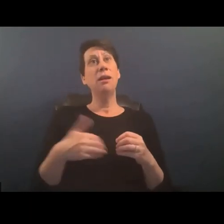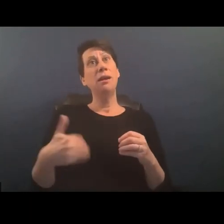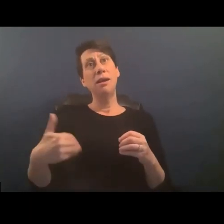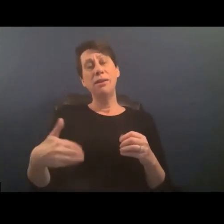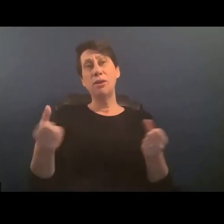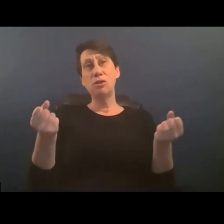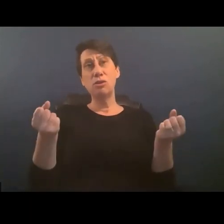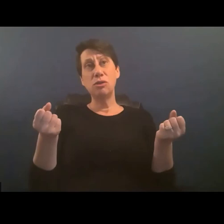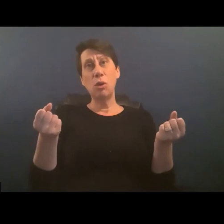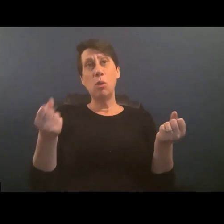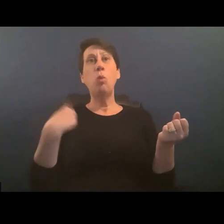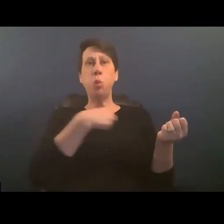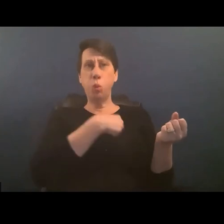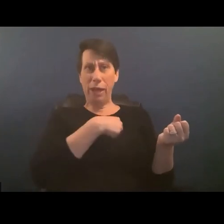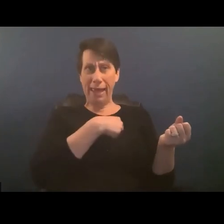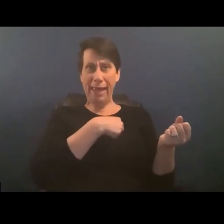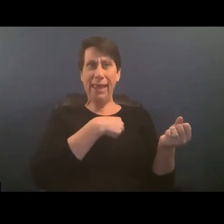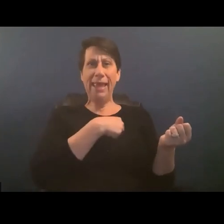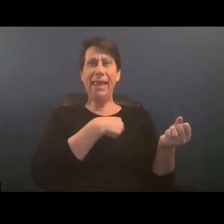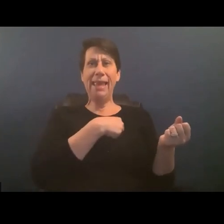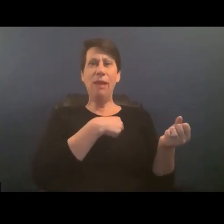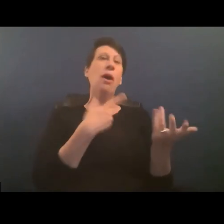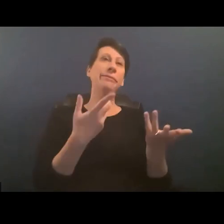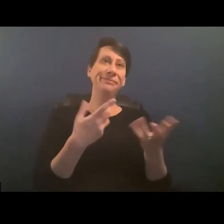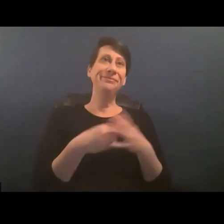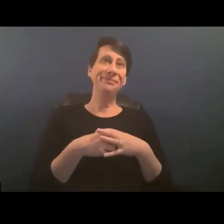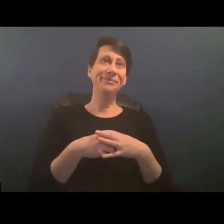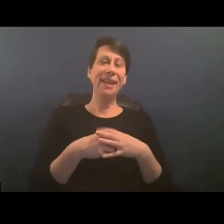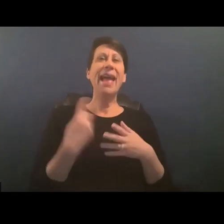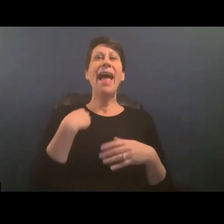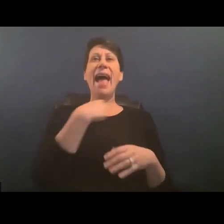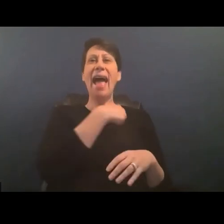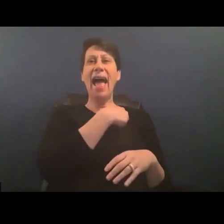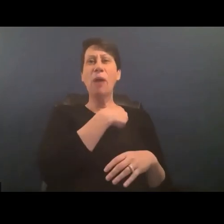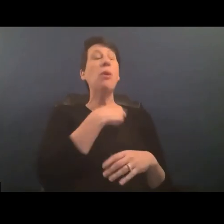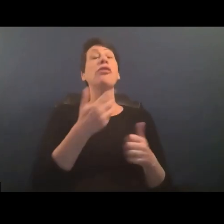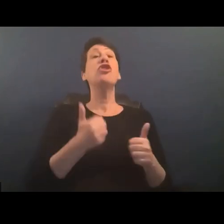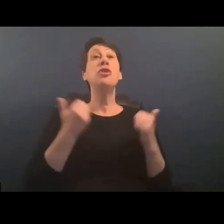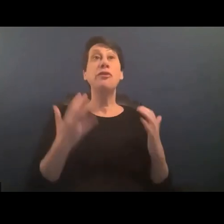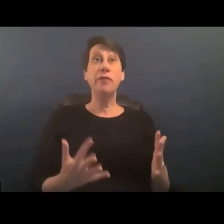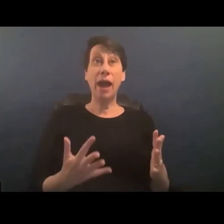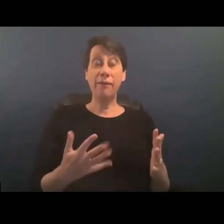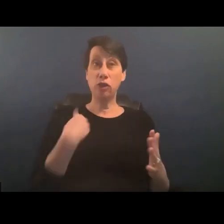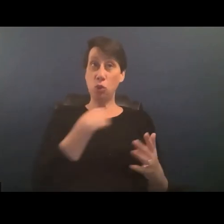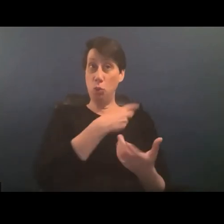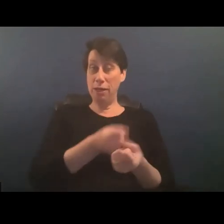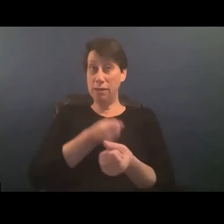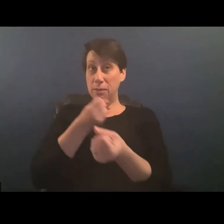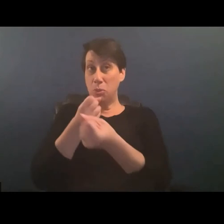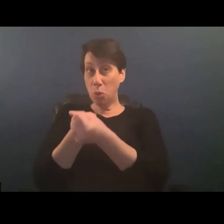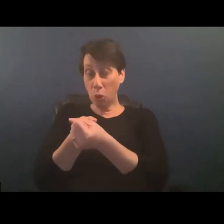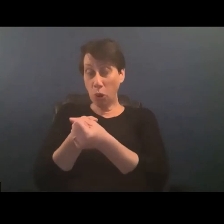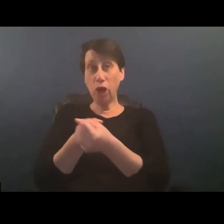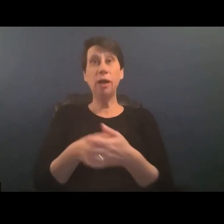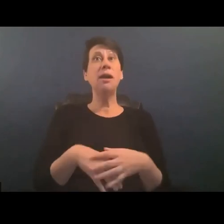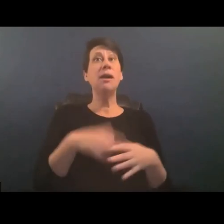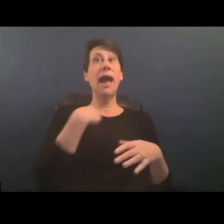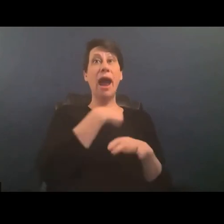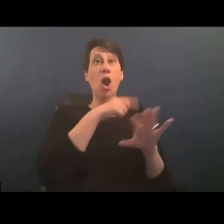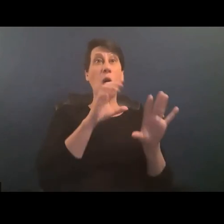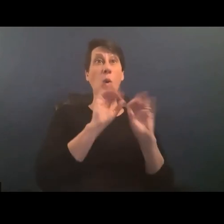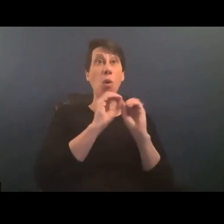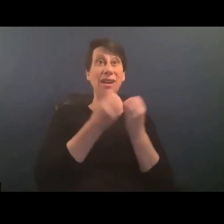you know where we have um our our the survivors that we're supporting our organizational programs